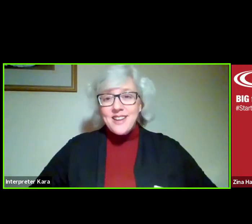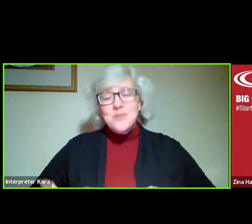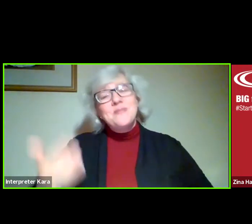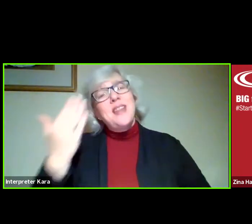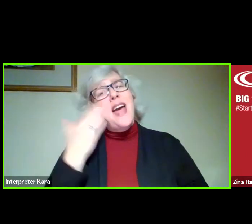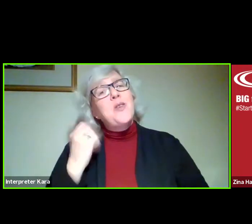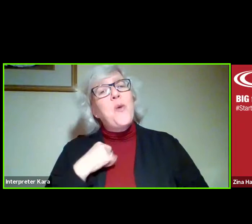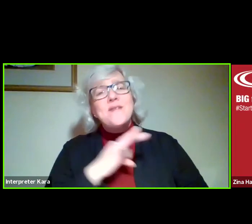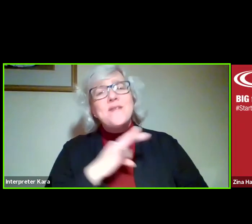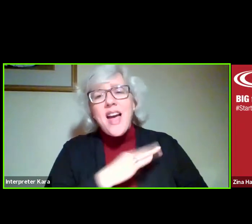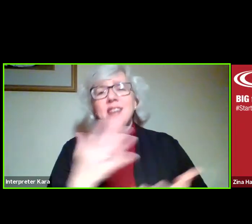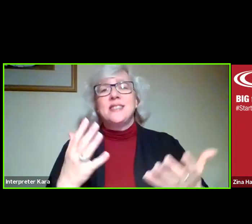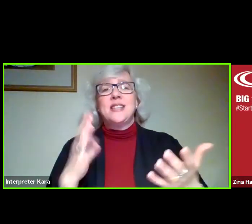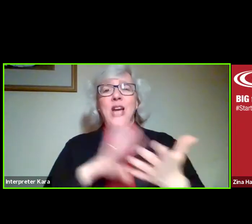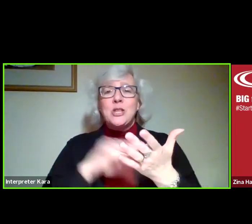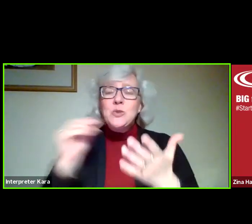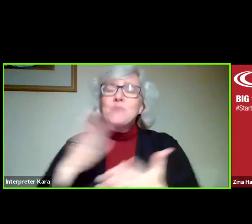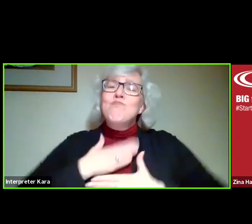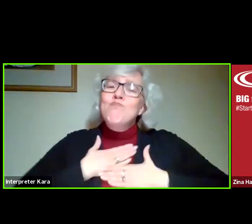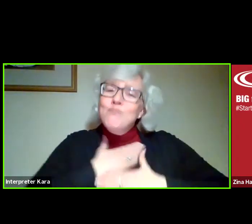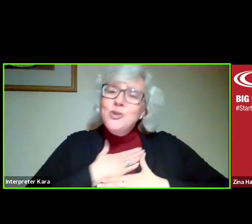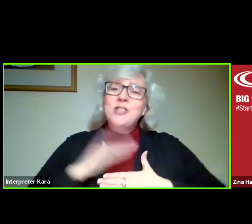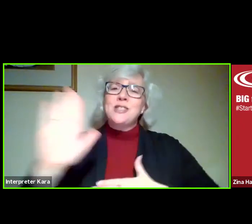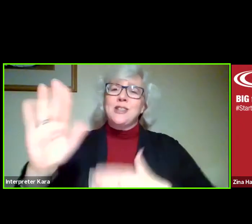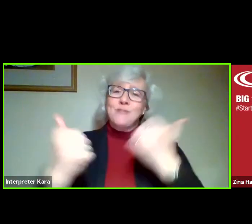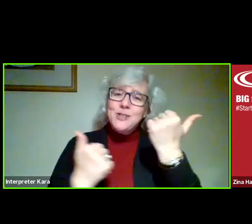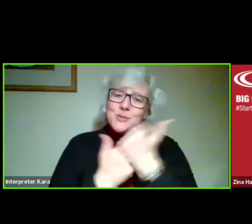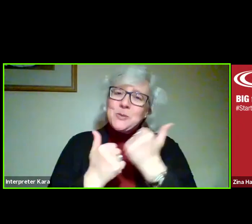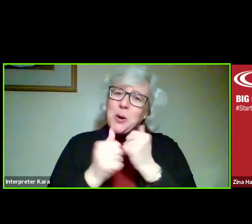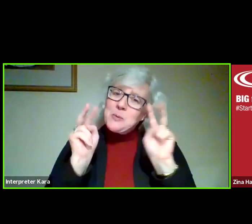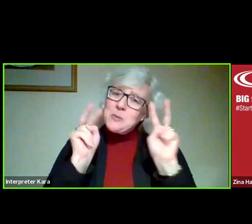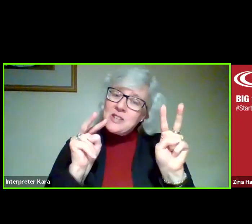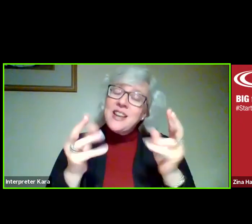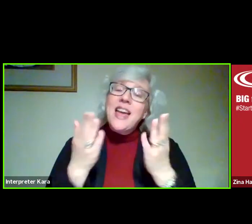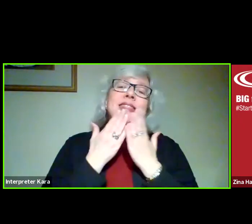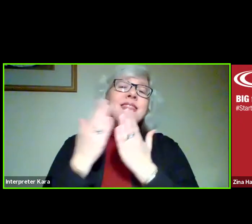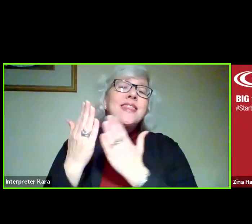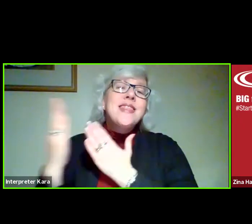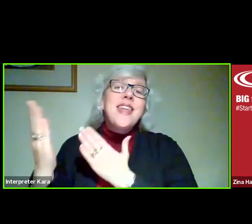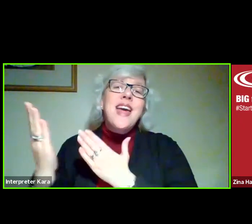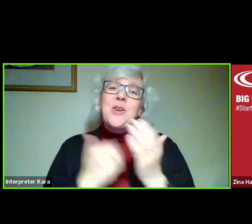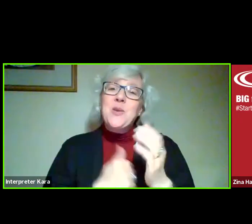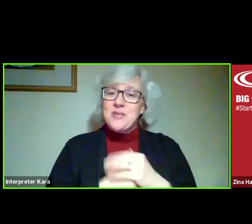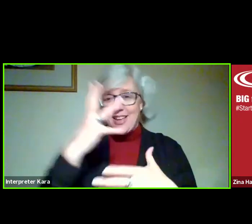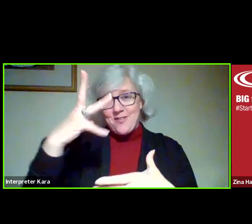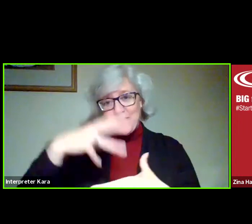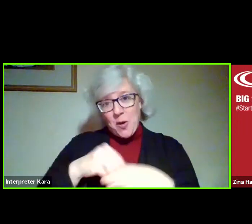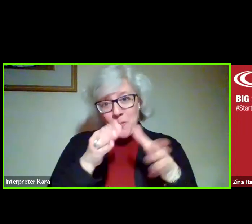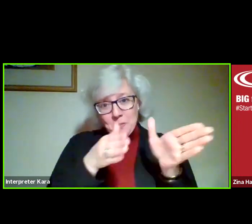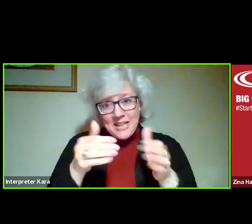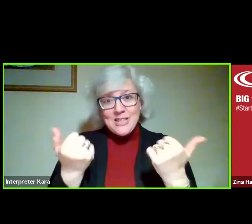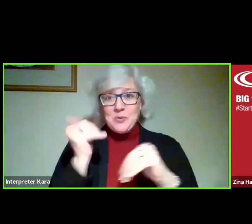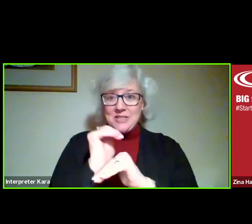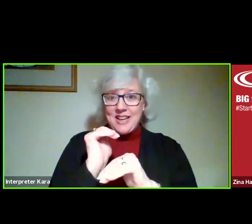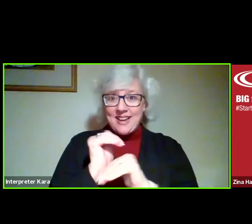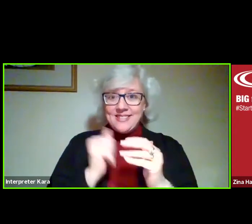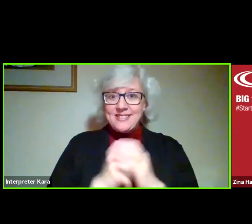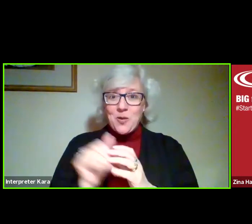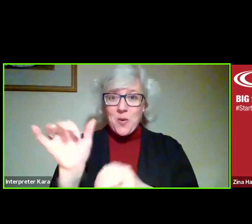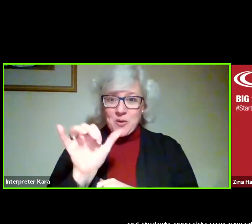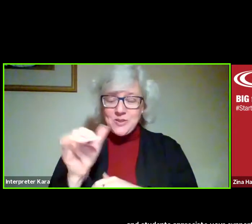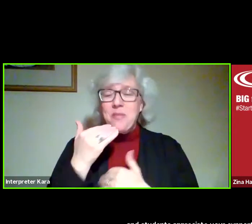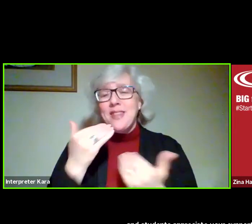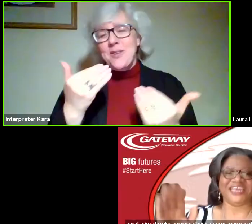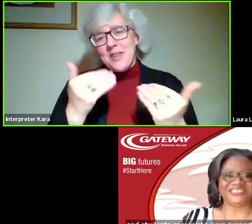faculty and students appreciate your support. Thank you to everyone involved in the planning of tonight's program as well.